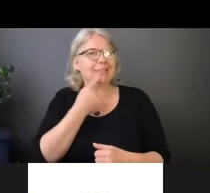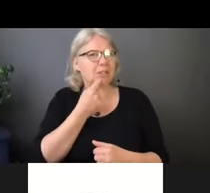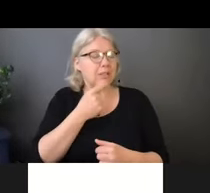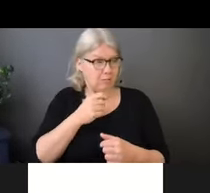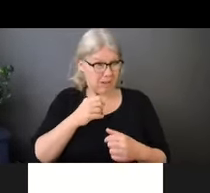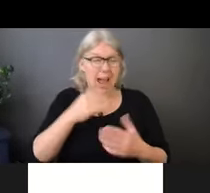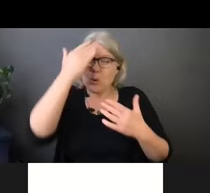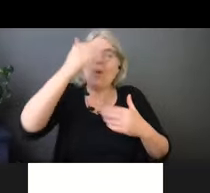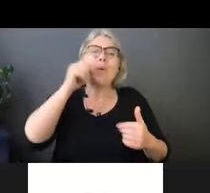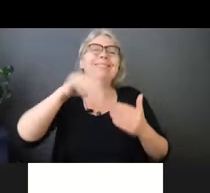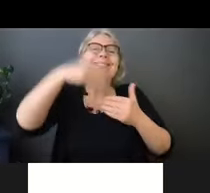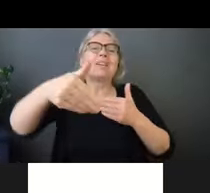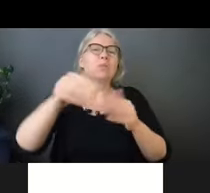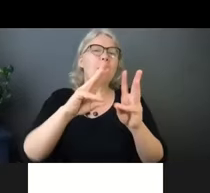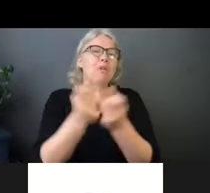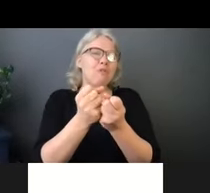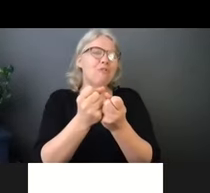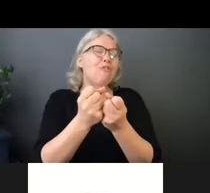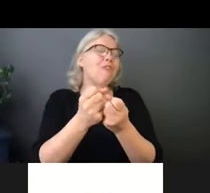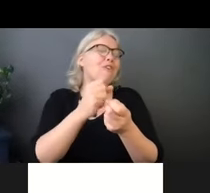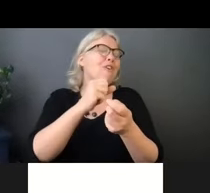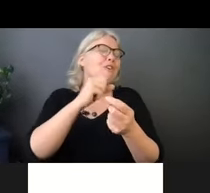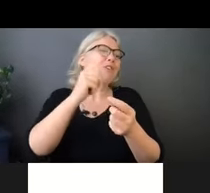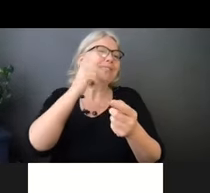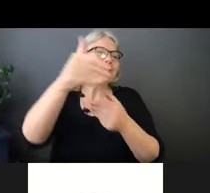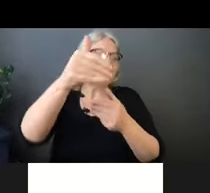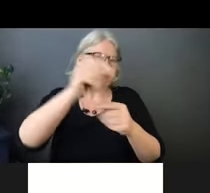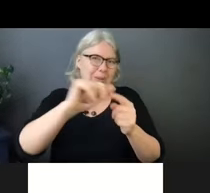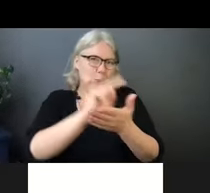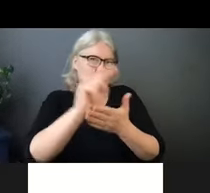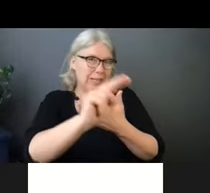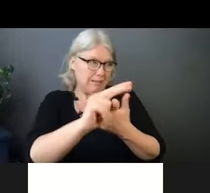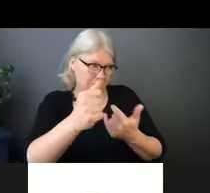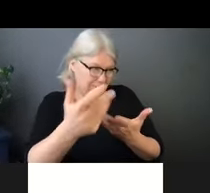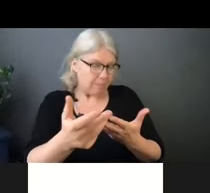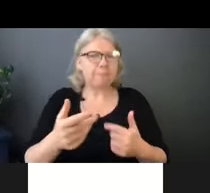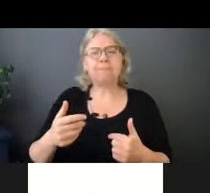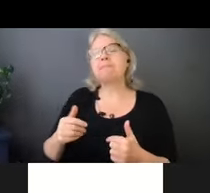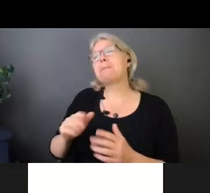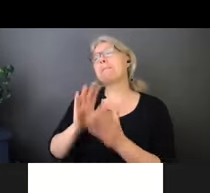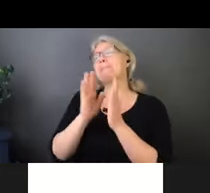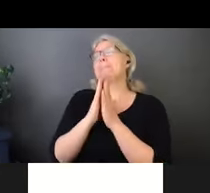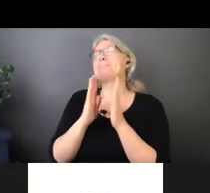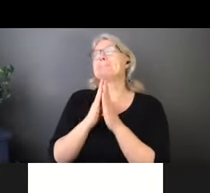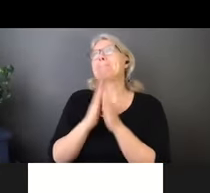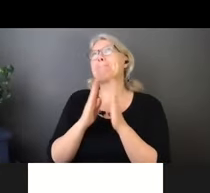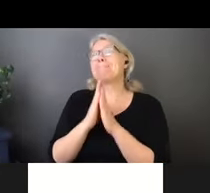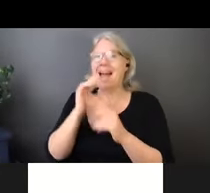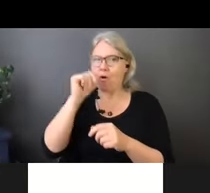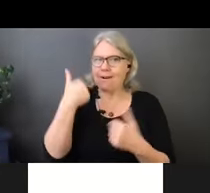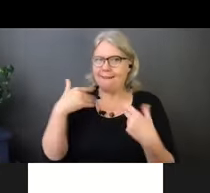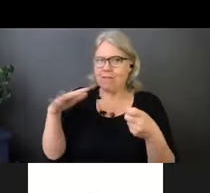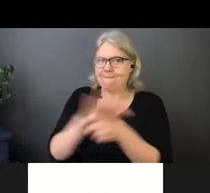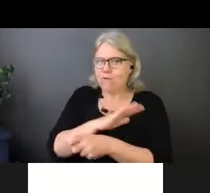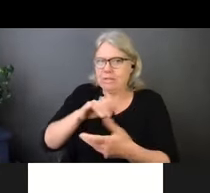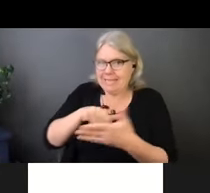So the, I don't have the, the full, uh, for it's not in front of me, but it's in my head. David's somewhere stuck in here. Um, the AstraZeneca, so